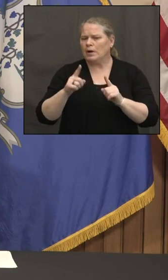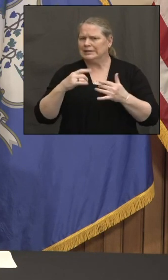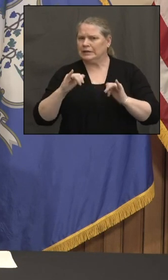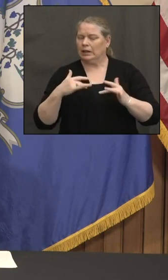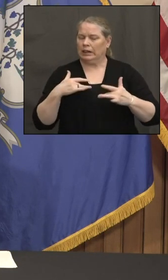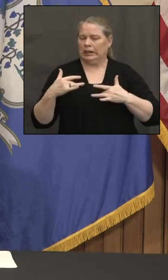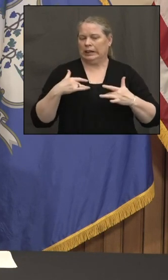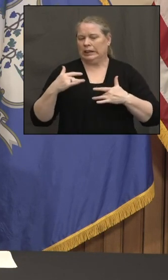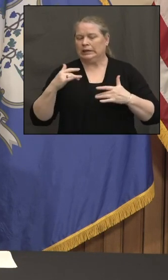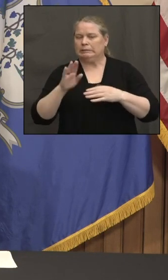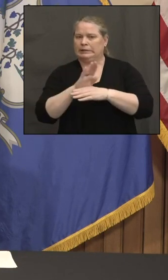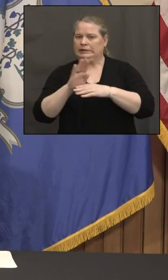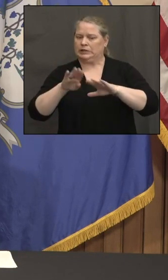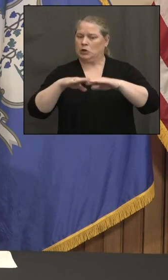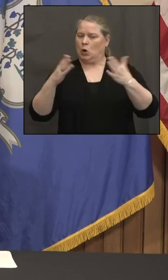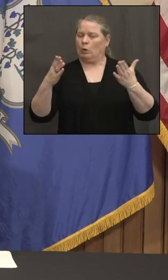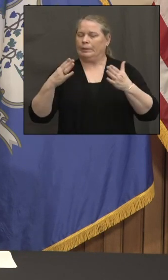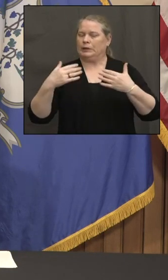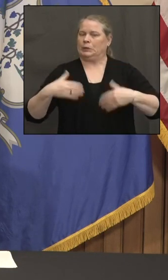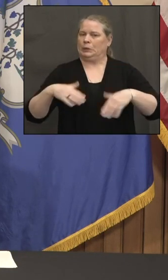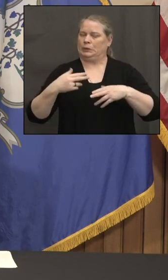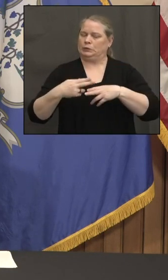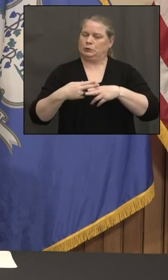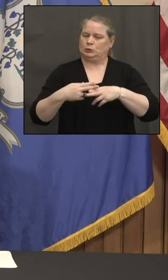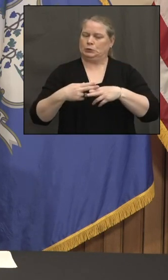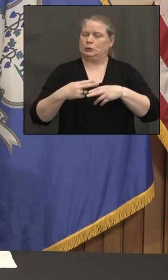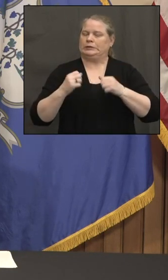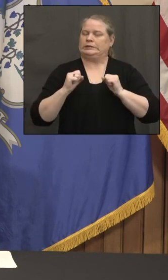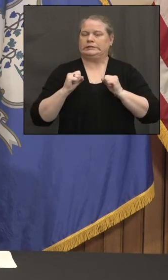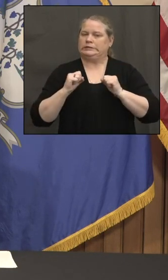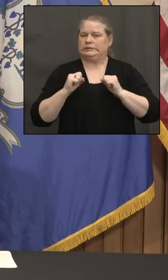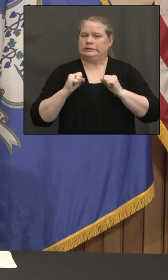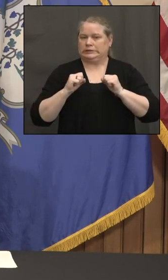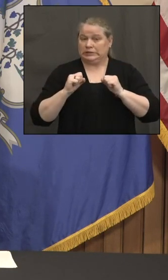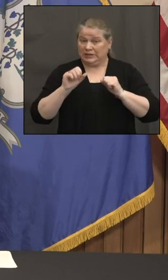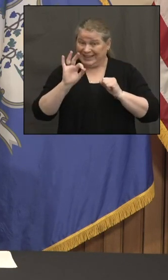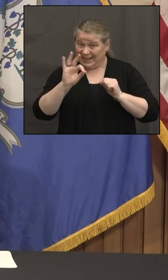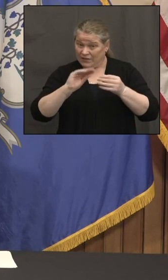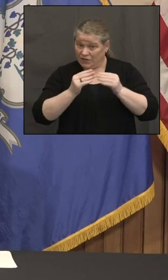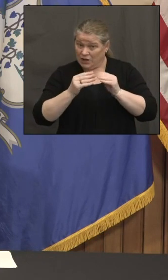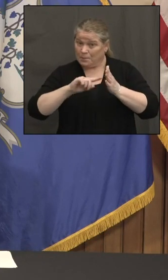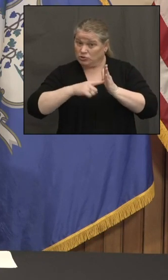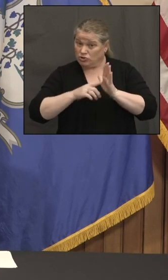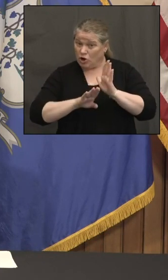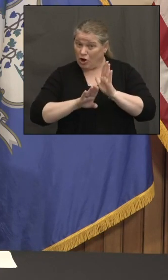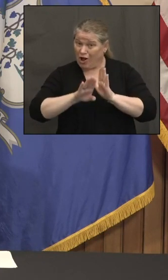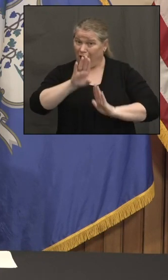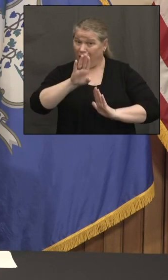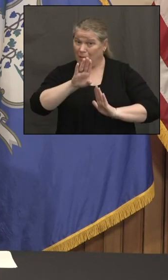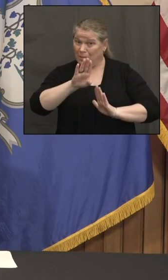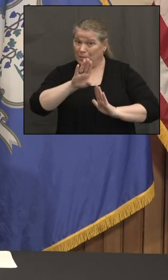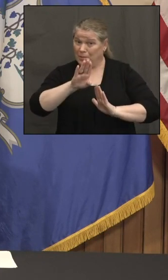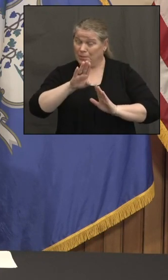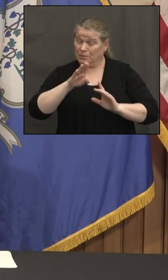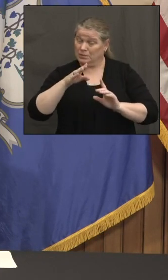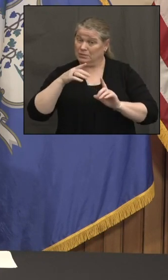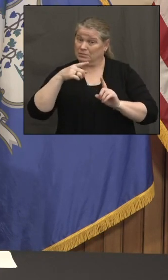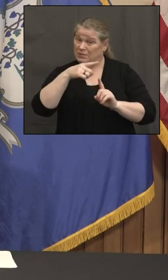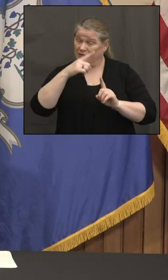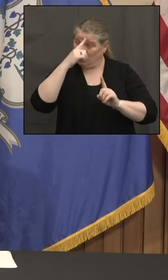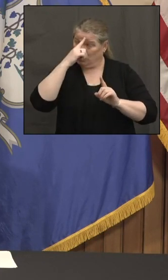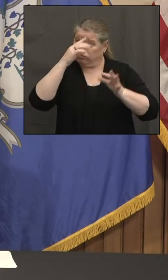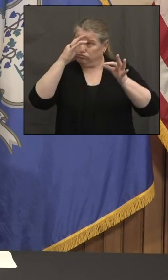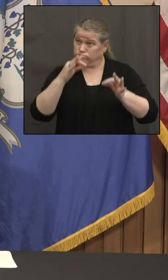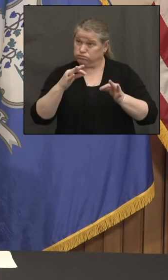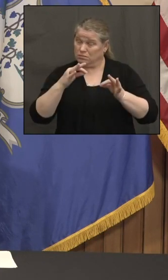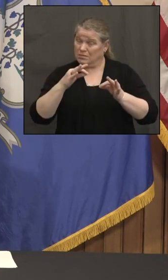If the numbers do go up at all, do you have a point where, relative to what she said, where you would think that, well,